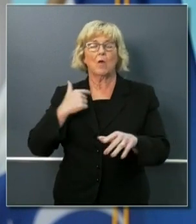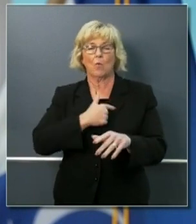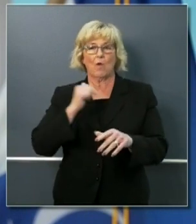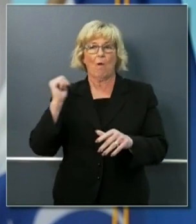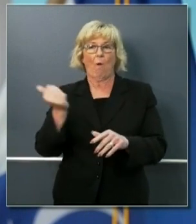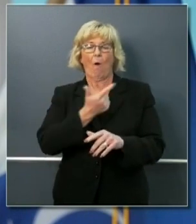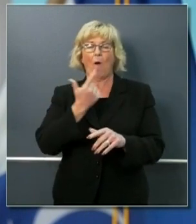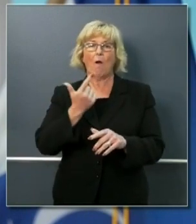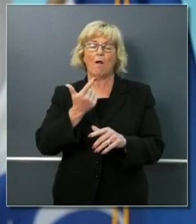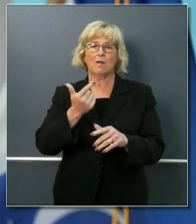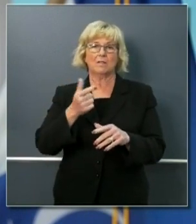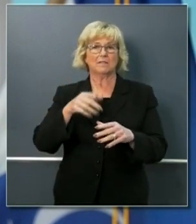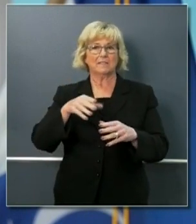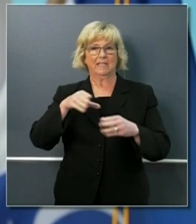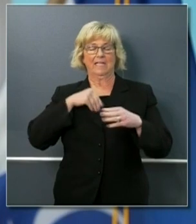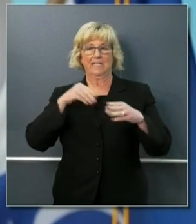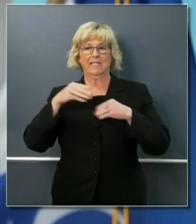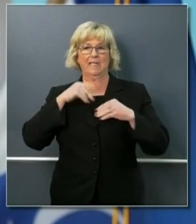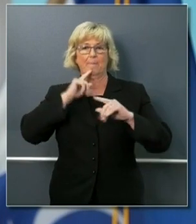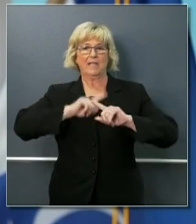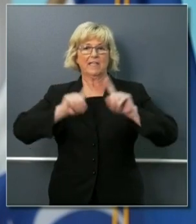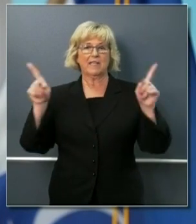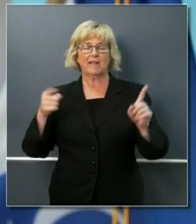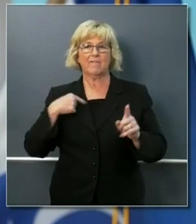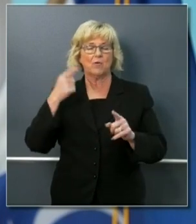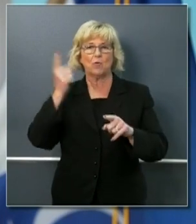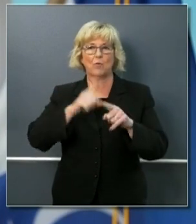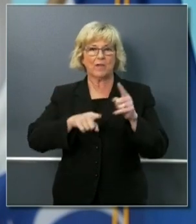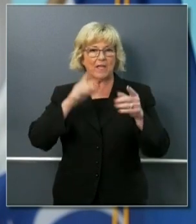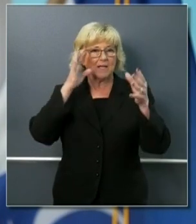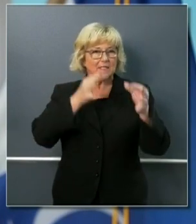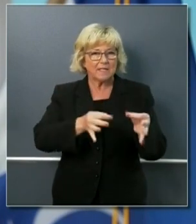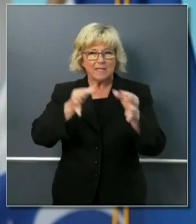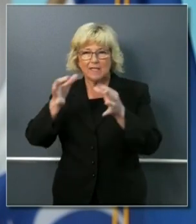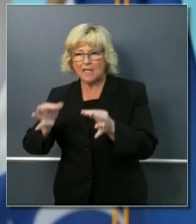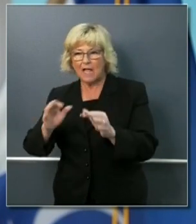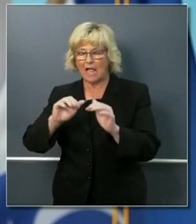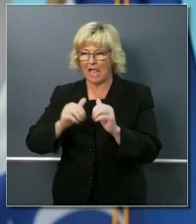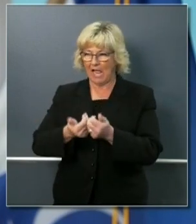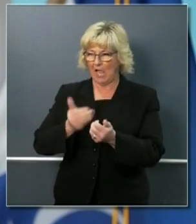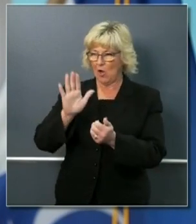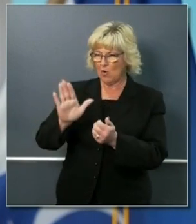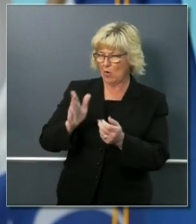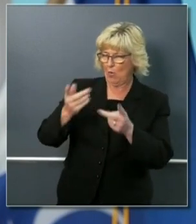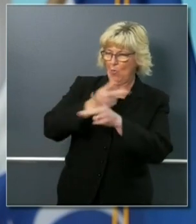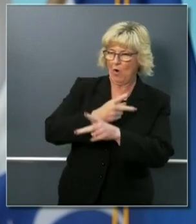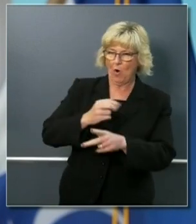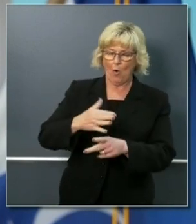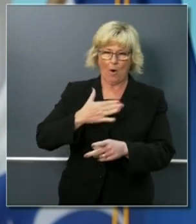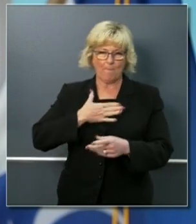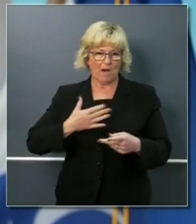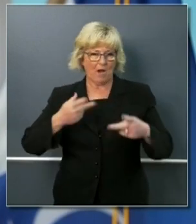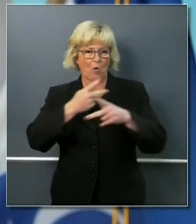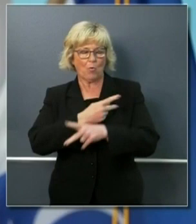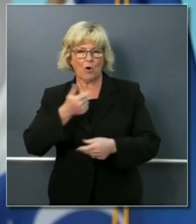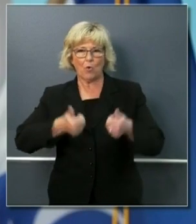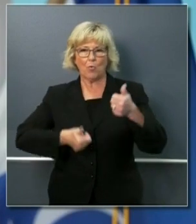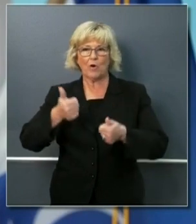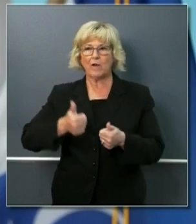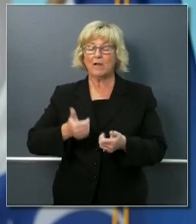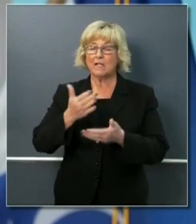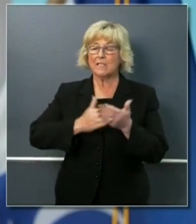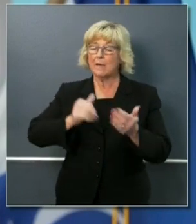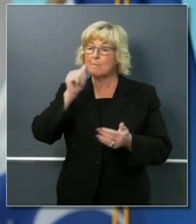that stress differently no one can moralize how some people deal with it versus others some people are